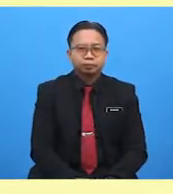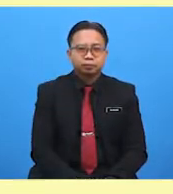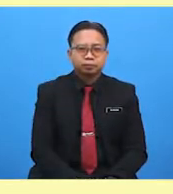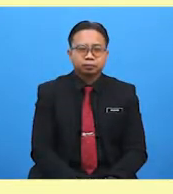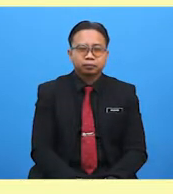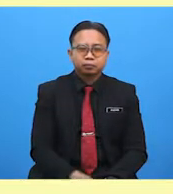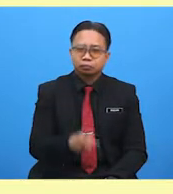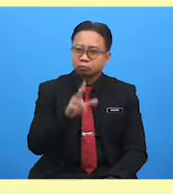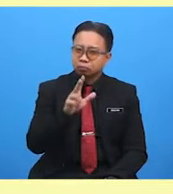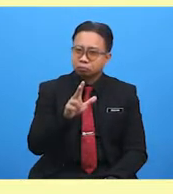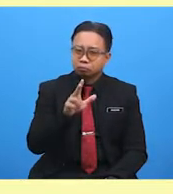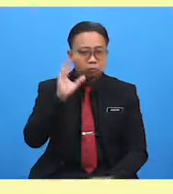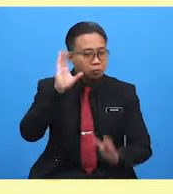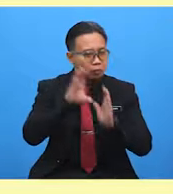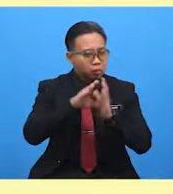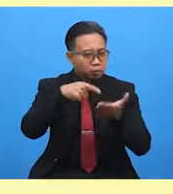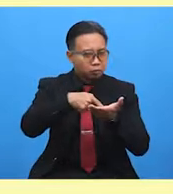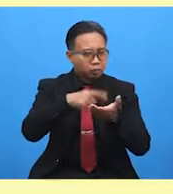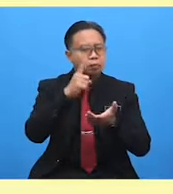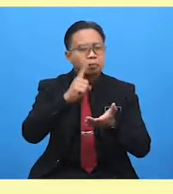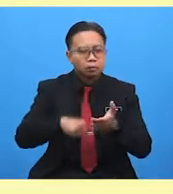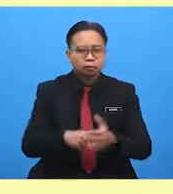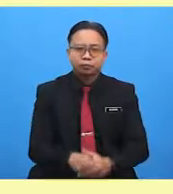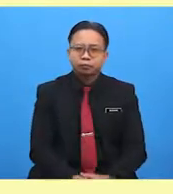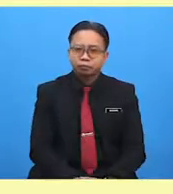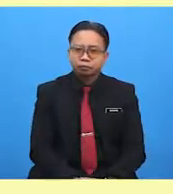What's the answer for the next picture?